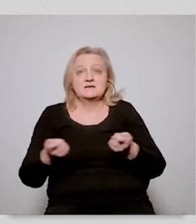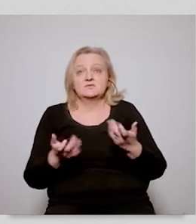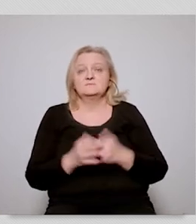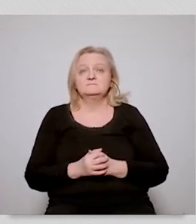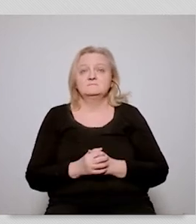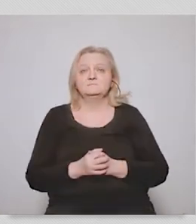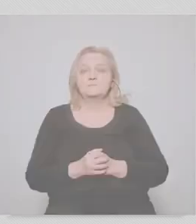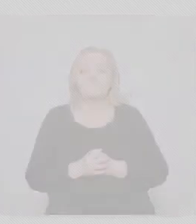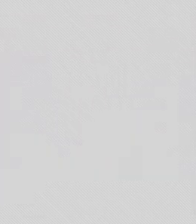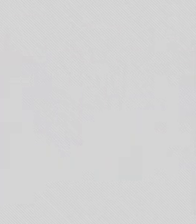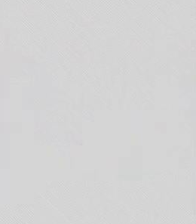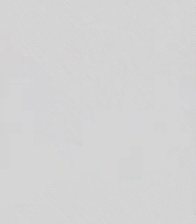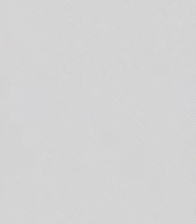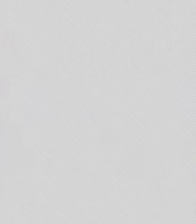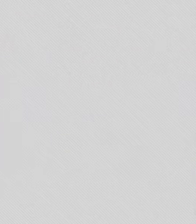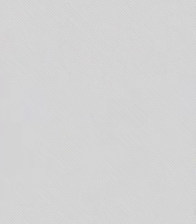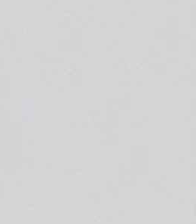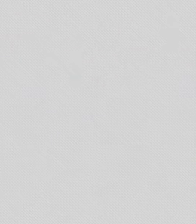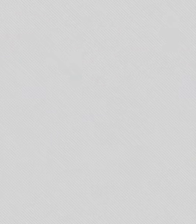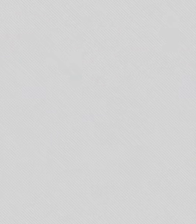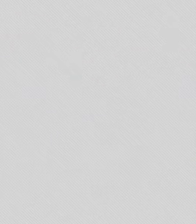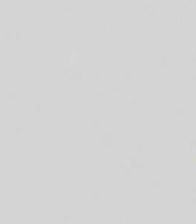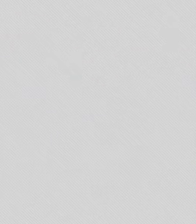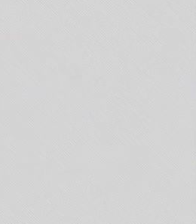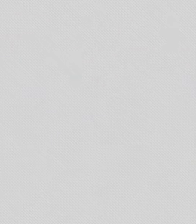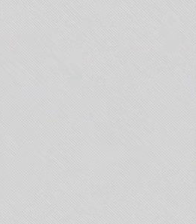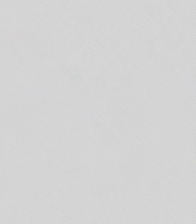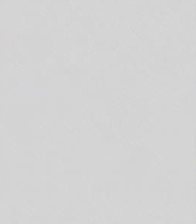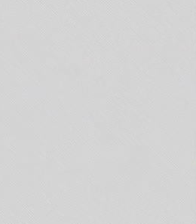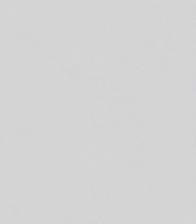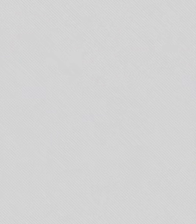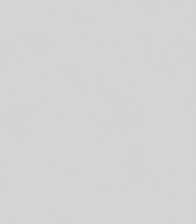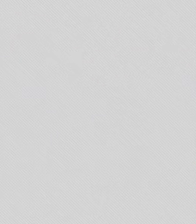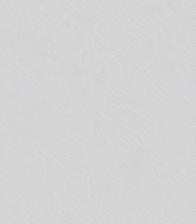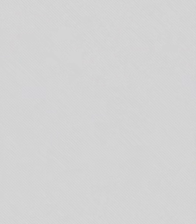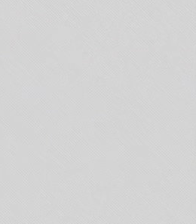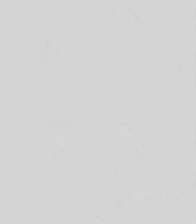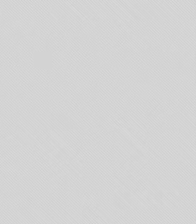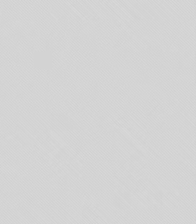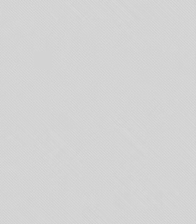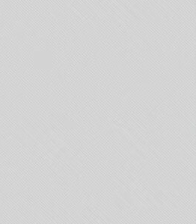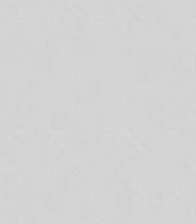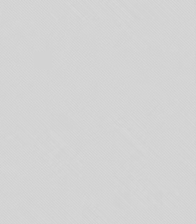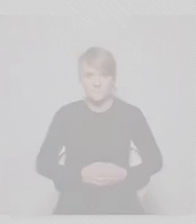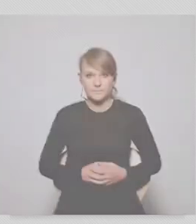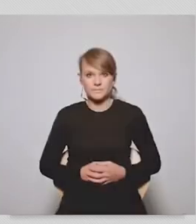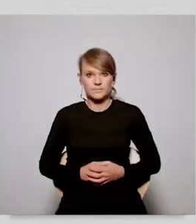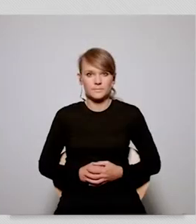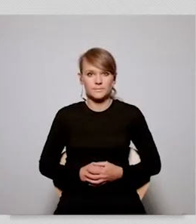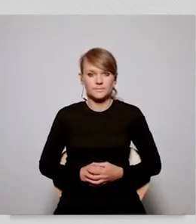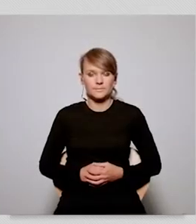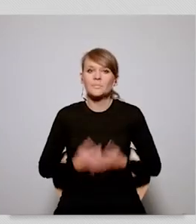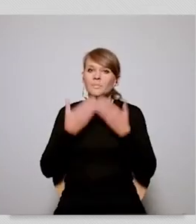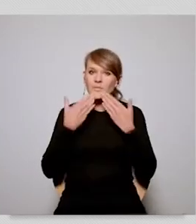thank you very much and uh good afternoon i wanted to say hello and thank